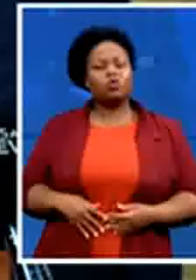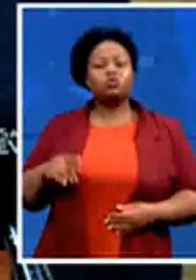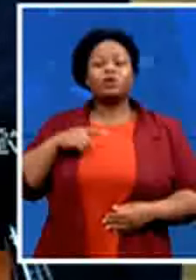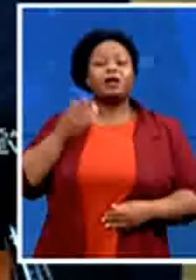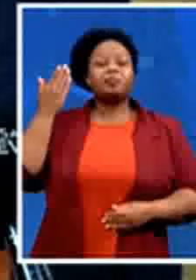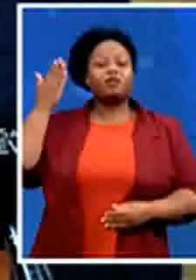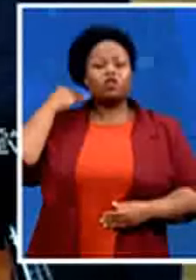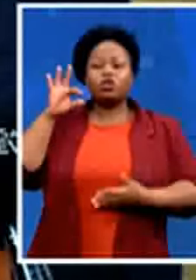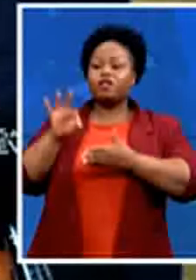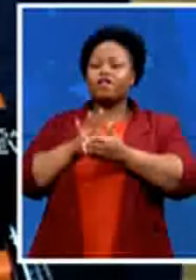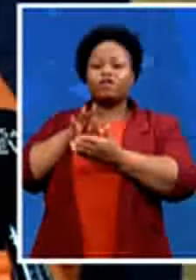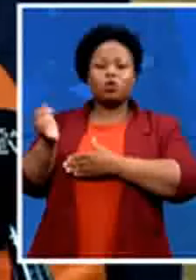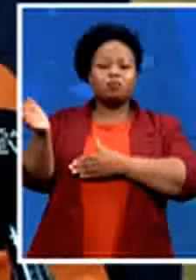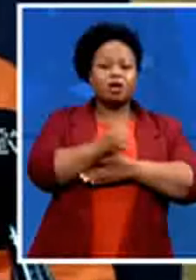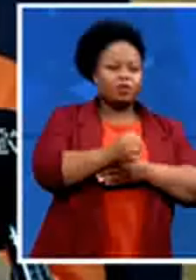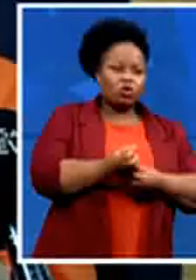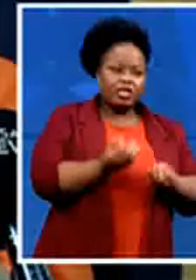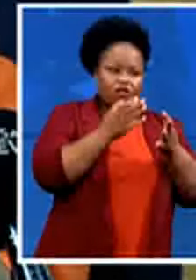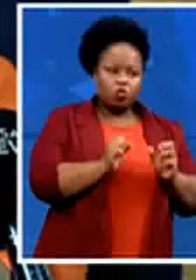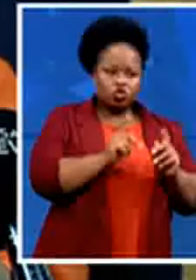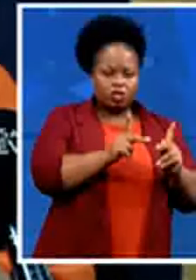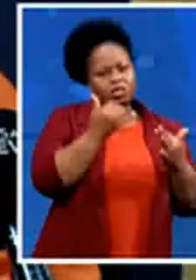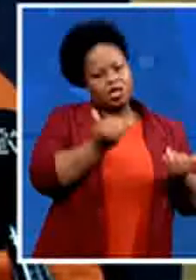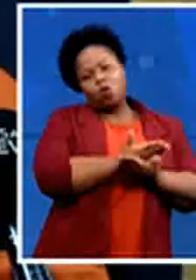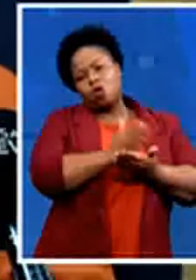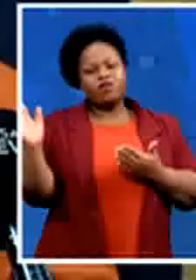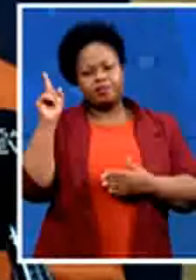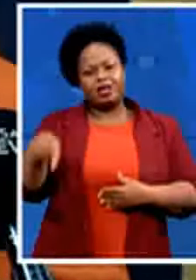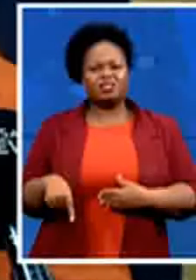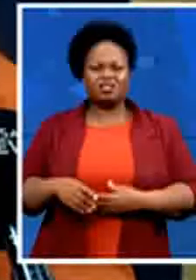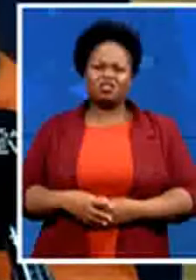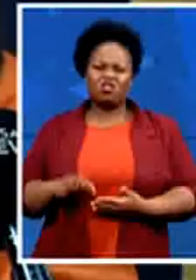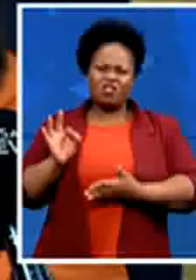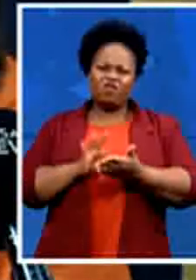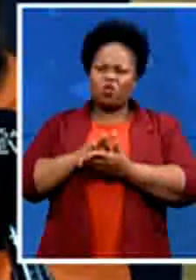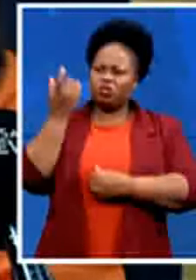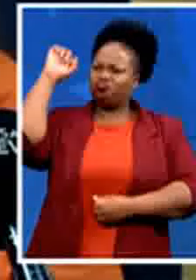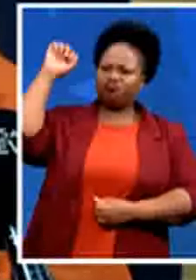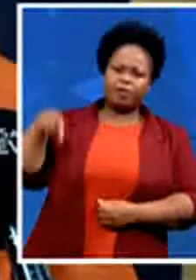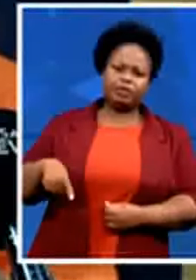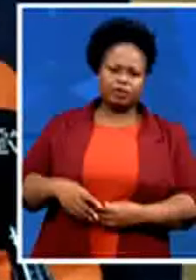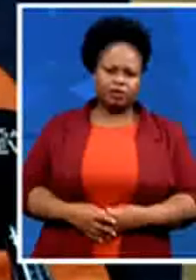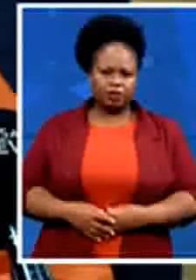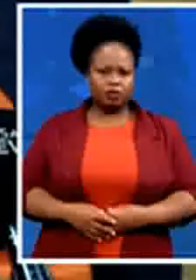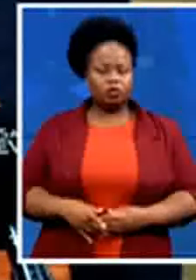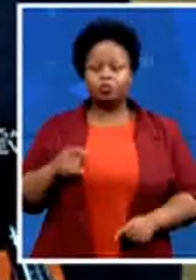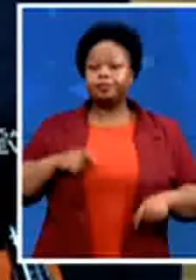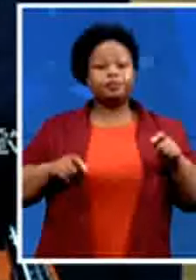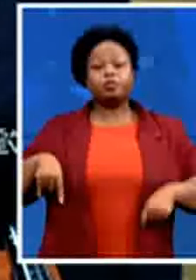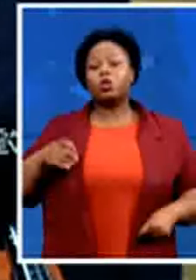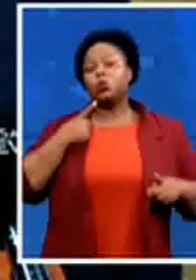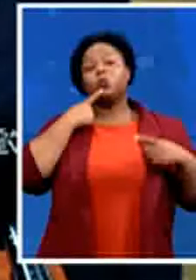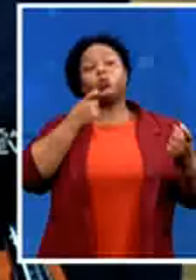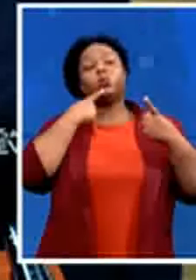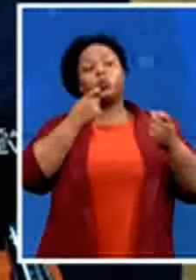out so when people complain about corruption and continue to vote in the same corrupt